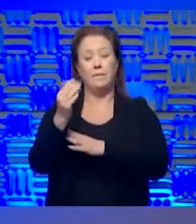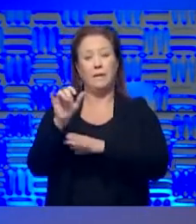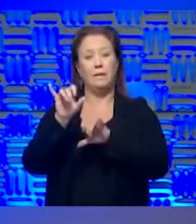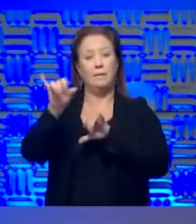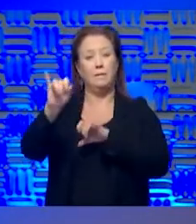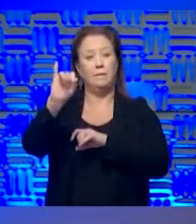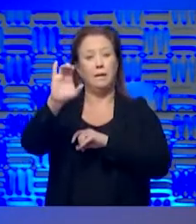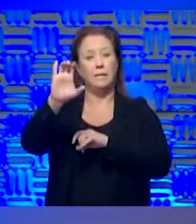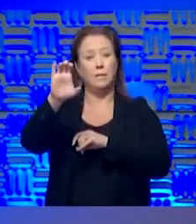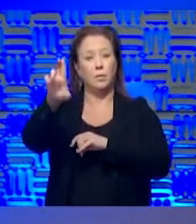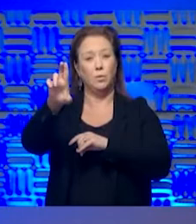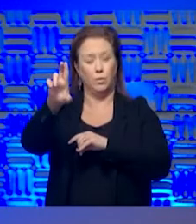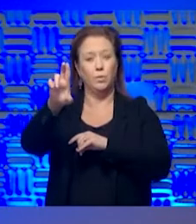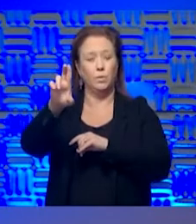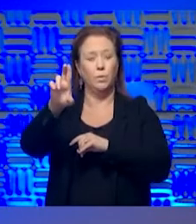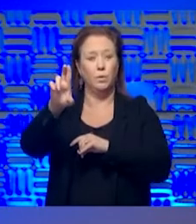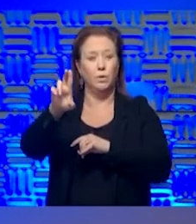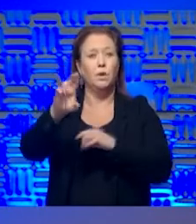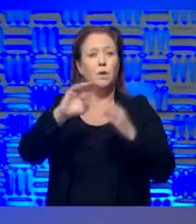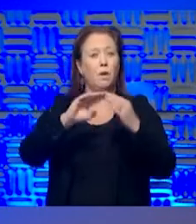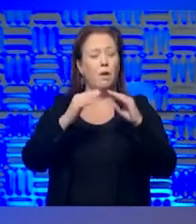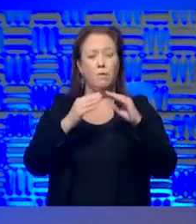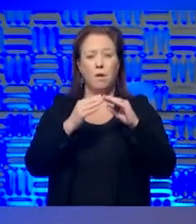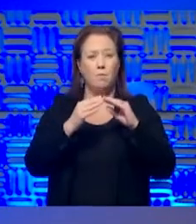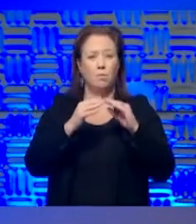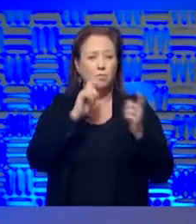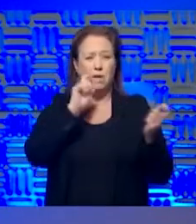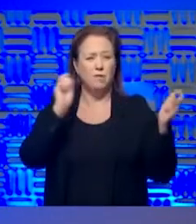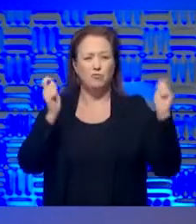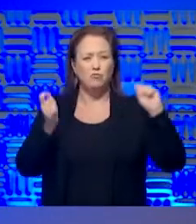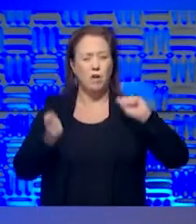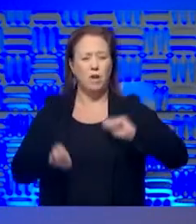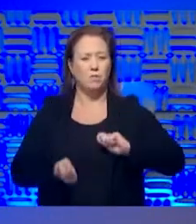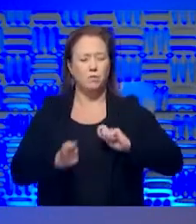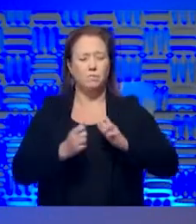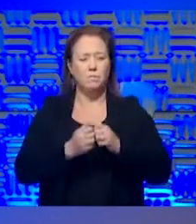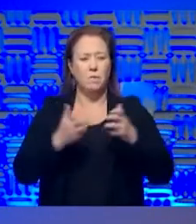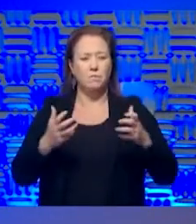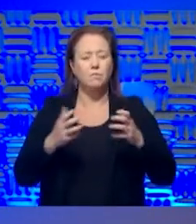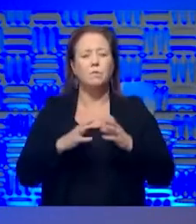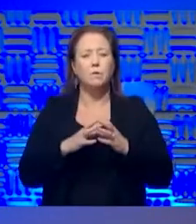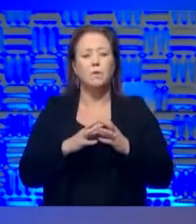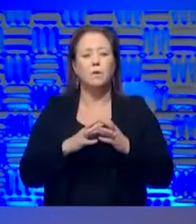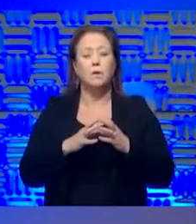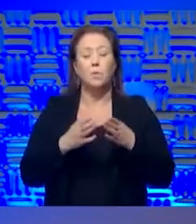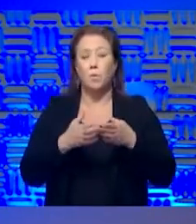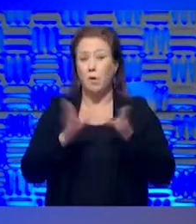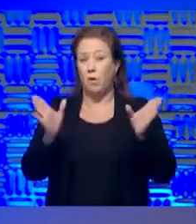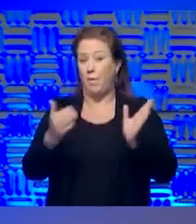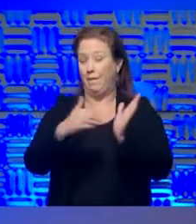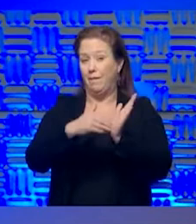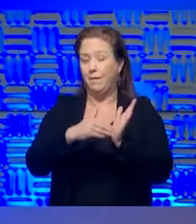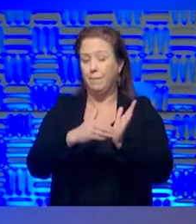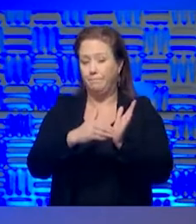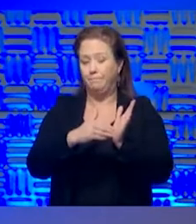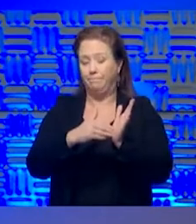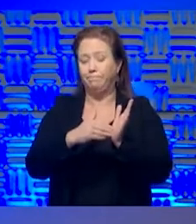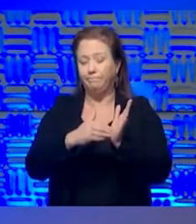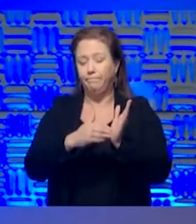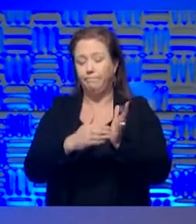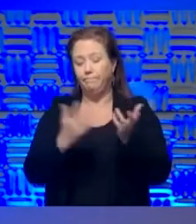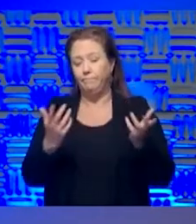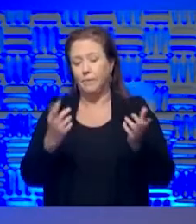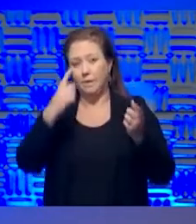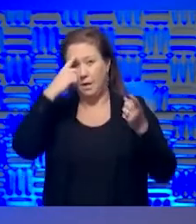ICU. So our name, our numbers are not, are not changing too much. As far as when we open, uh, you know, we certainly echo,